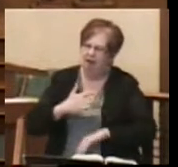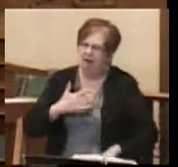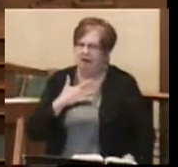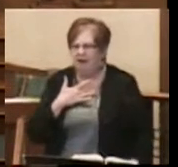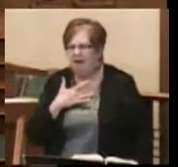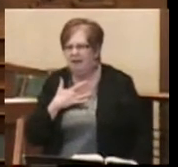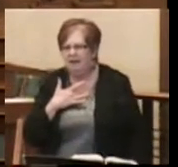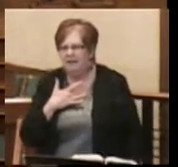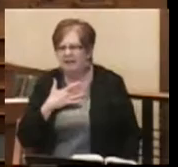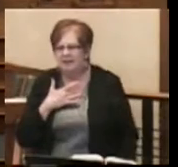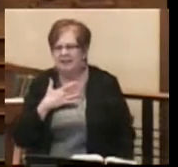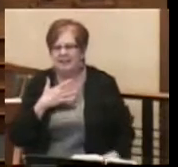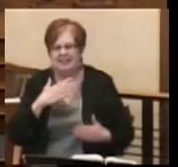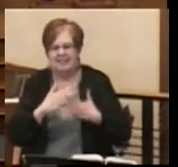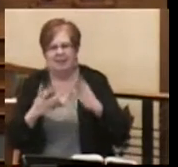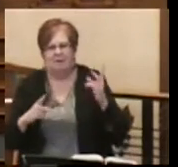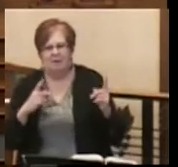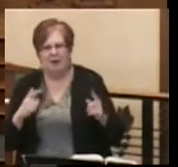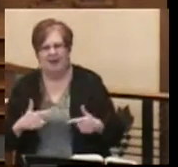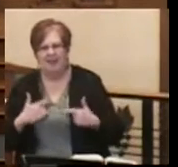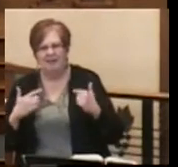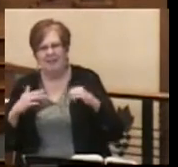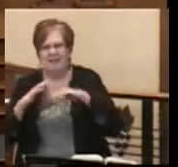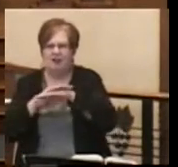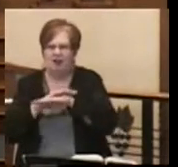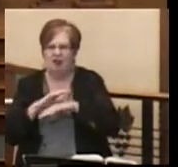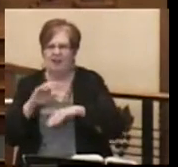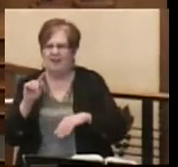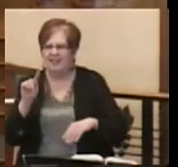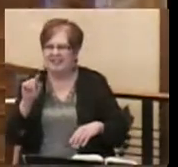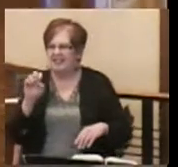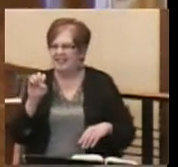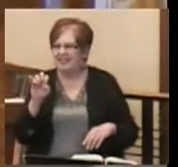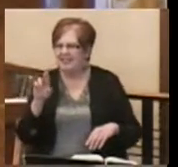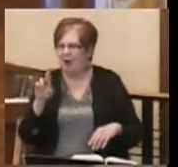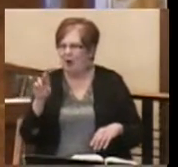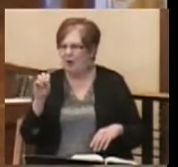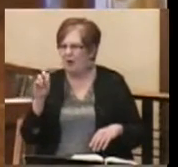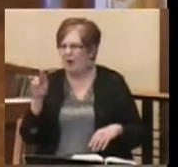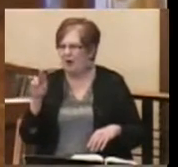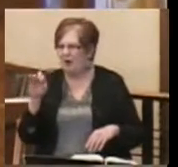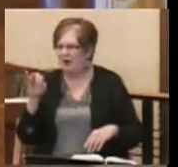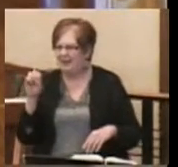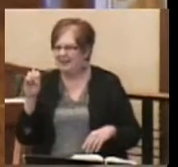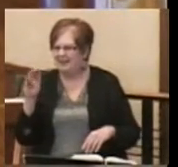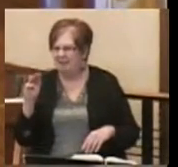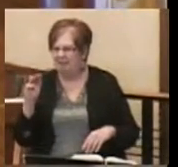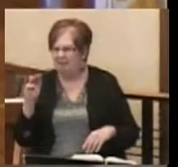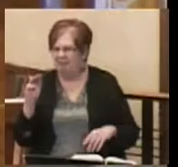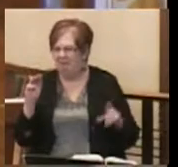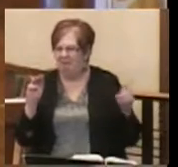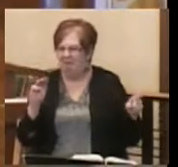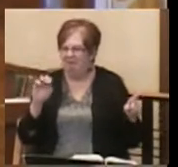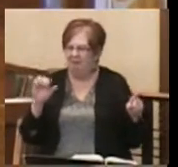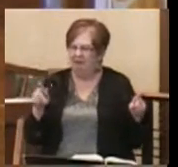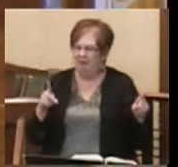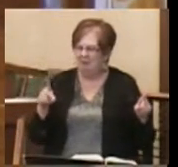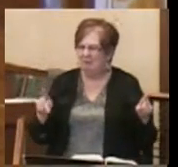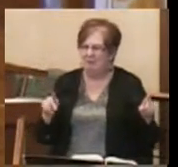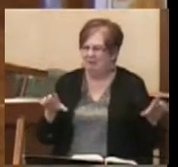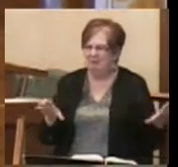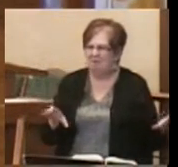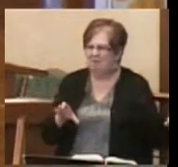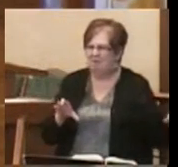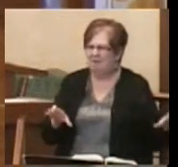Some people in our day live in the darkness of terrorism and others the darkness of being a terrorist. What